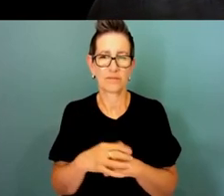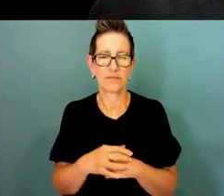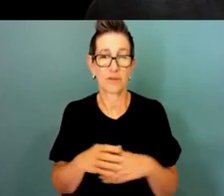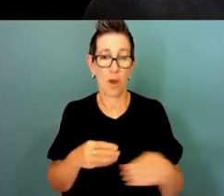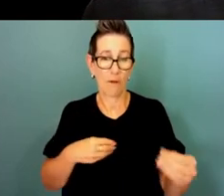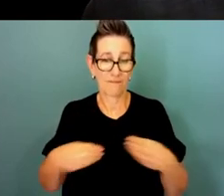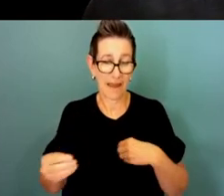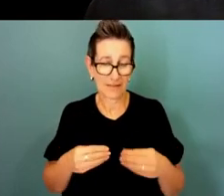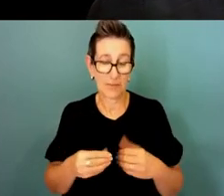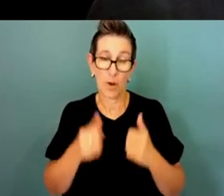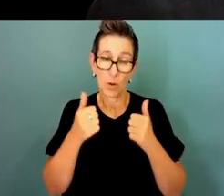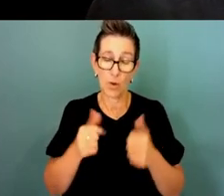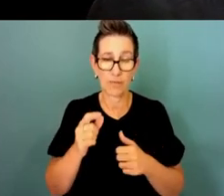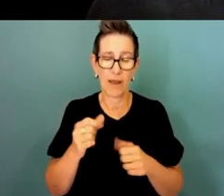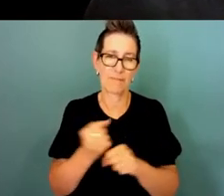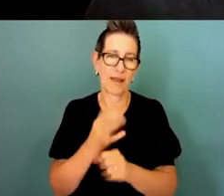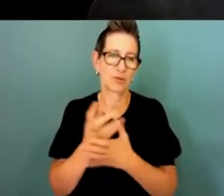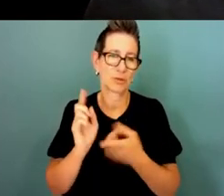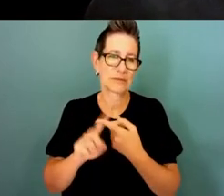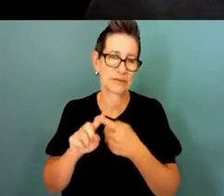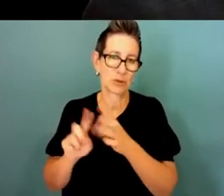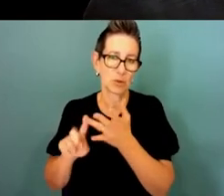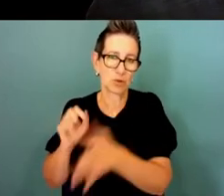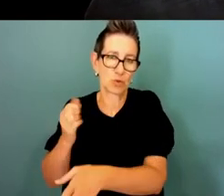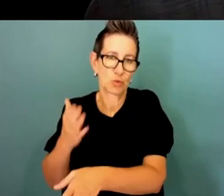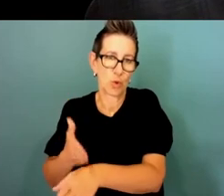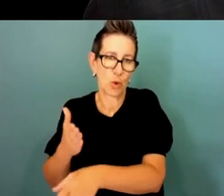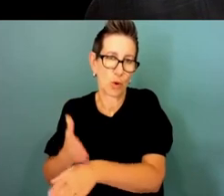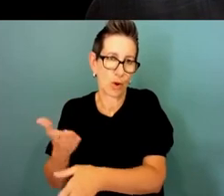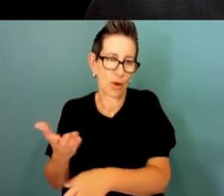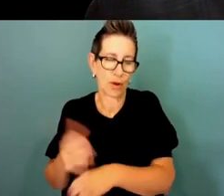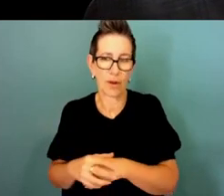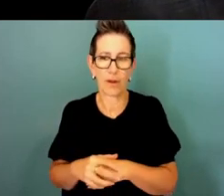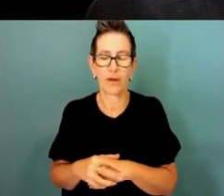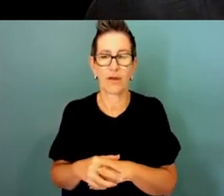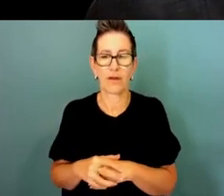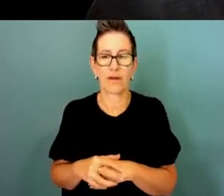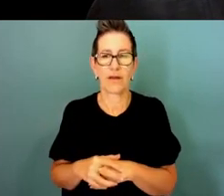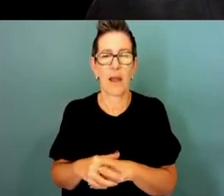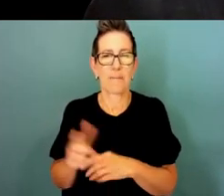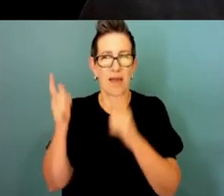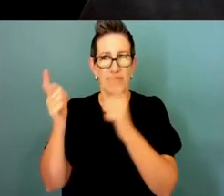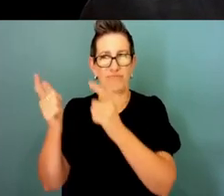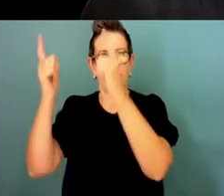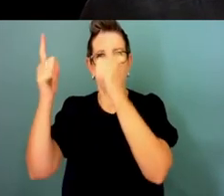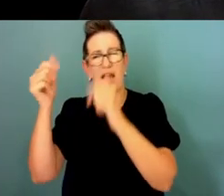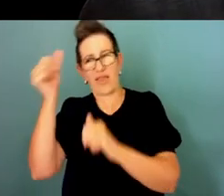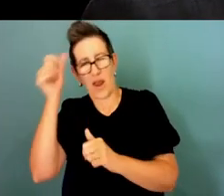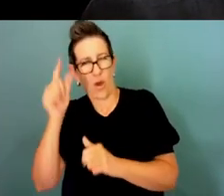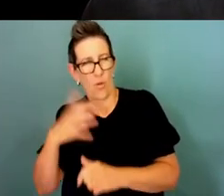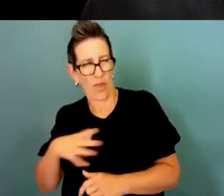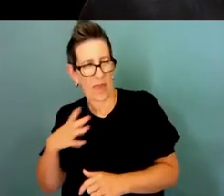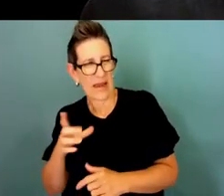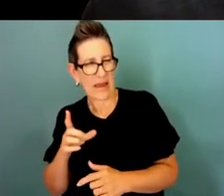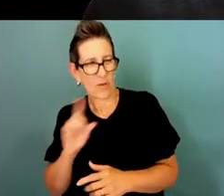complex issue but in the end it'll be agency heads who have to manage their workforces because they know their workforces but we are looking at